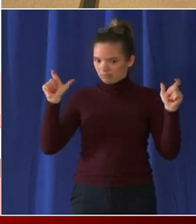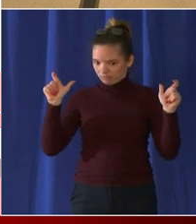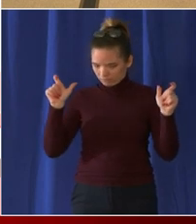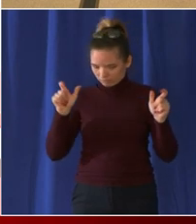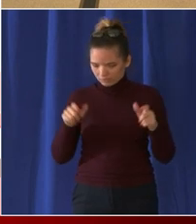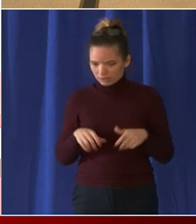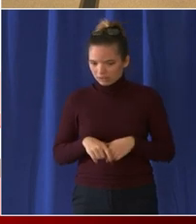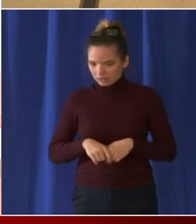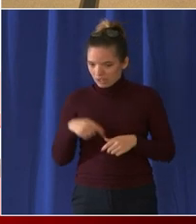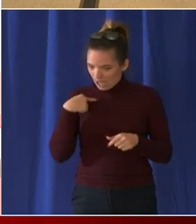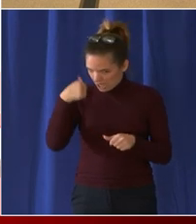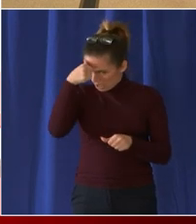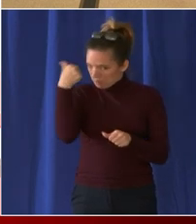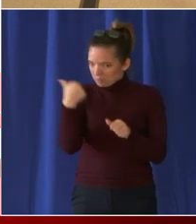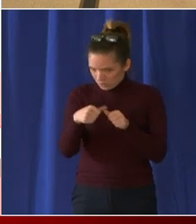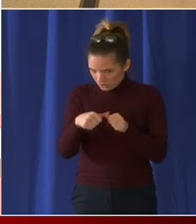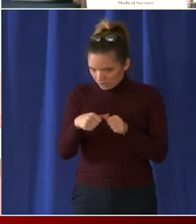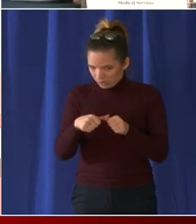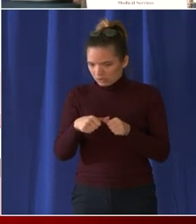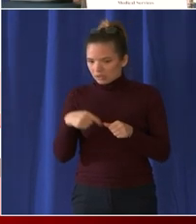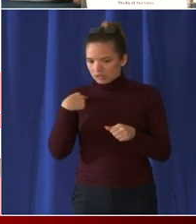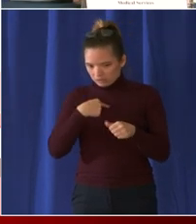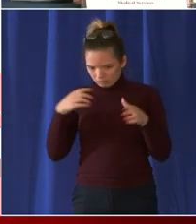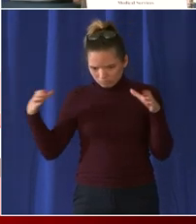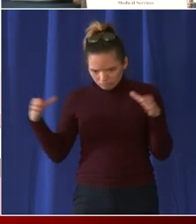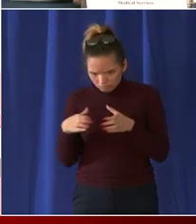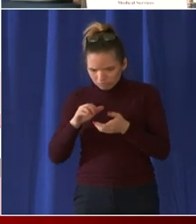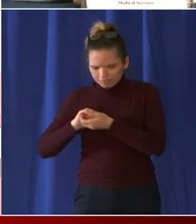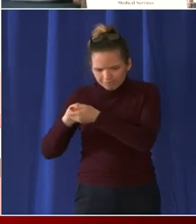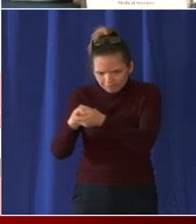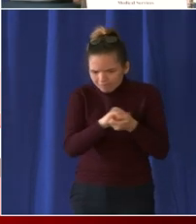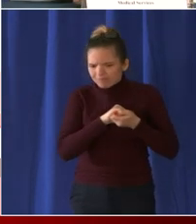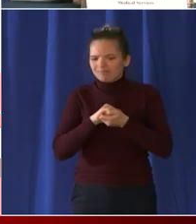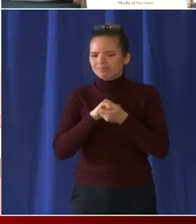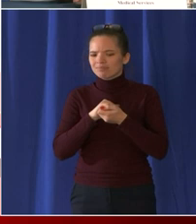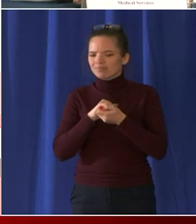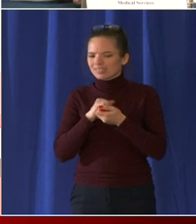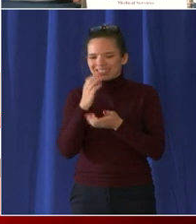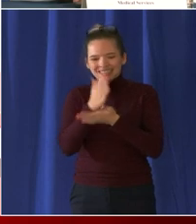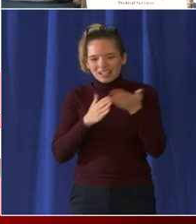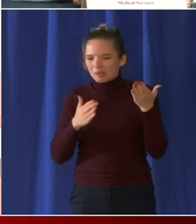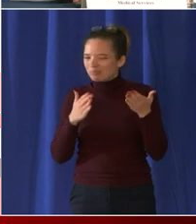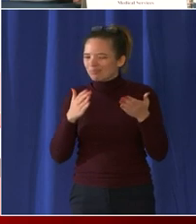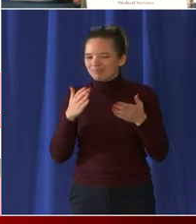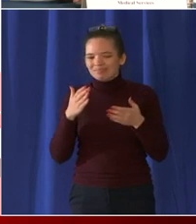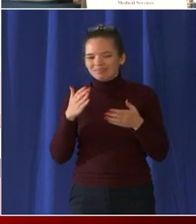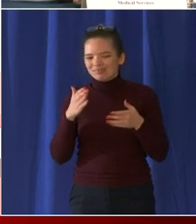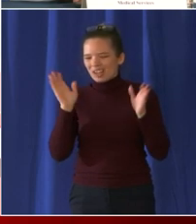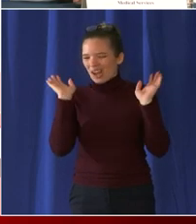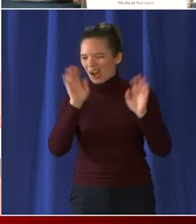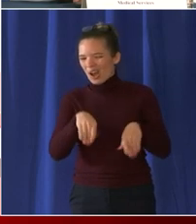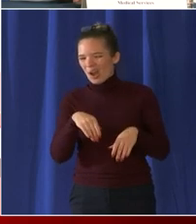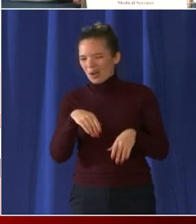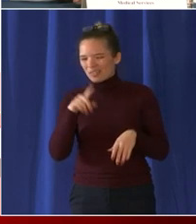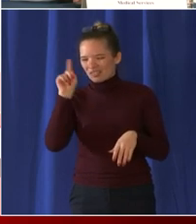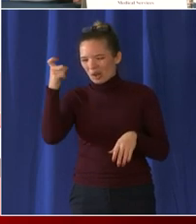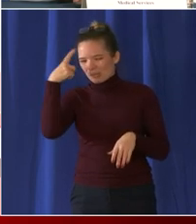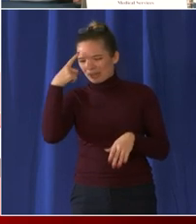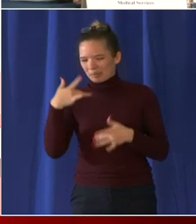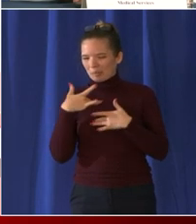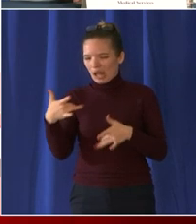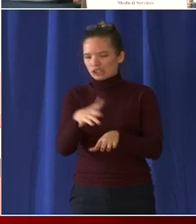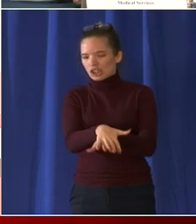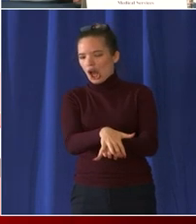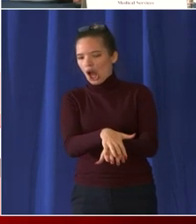really quickly and we followed the things that the district government does sometimes people say government is slow and within 20